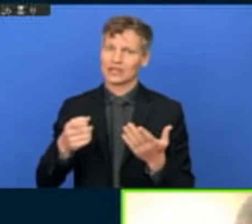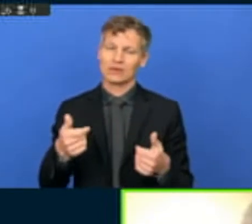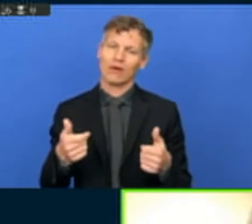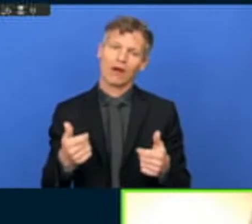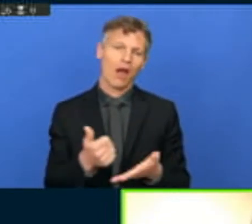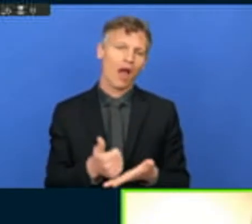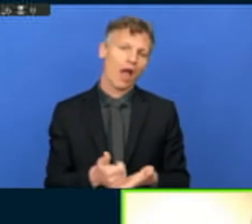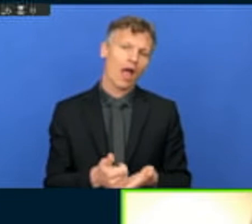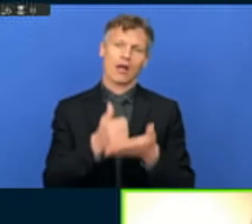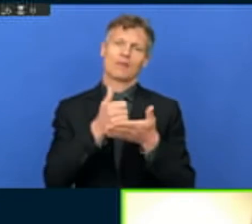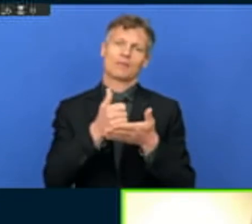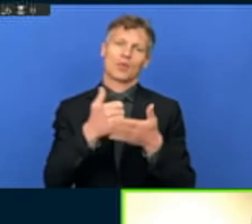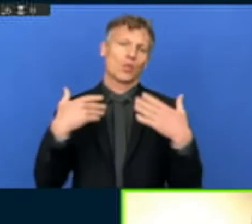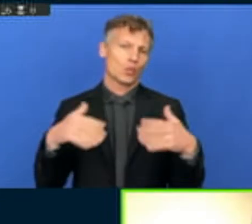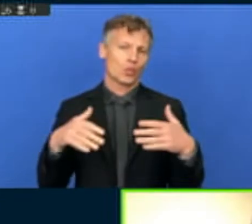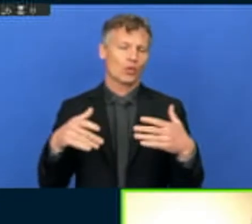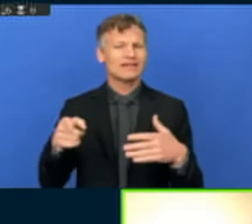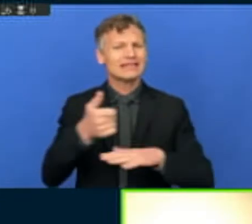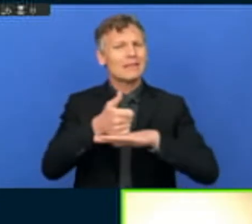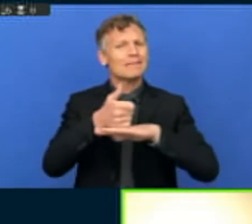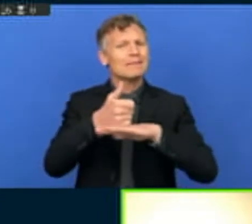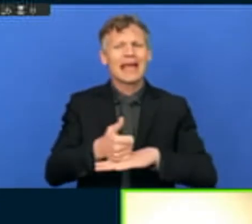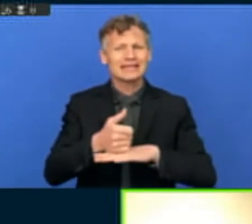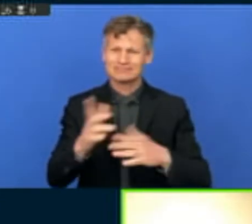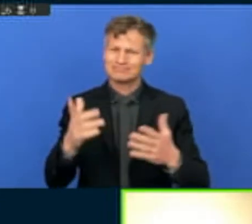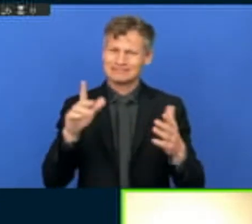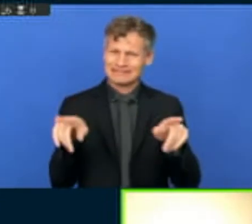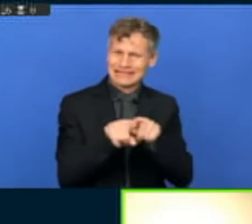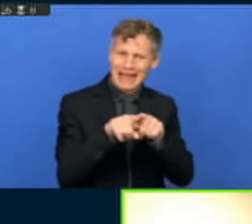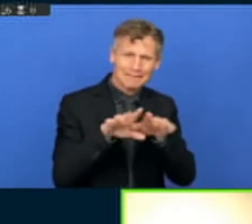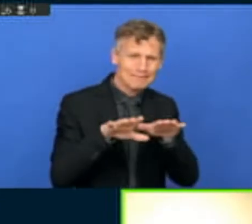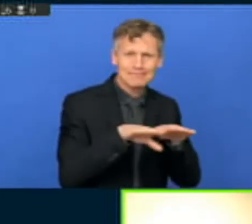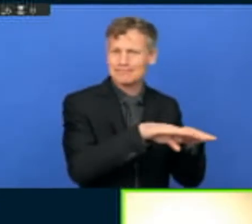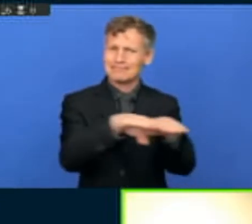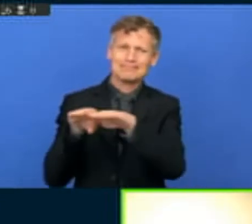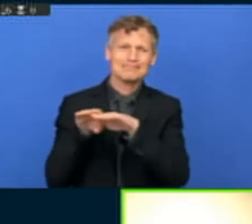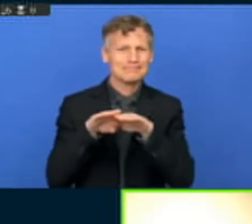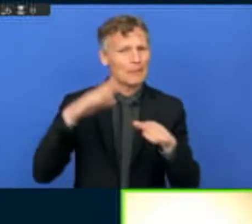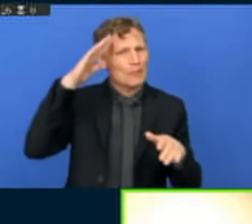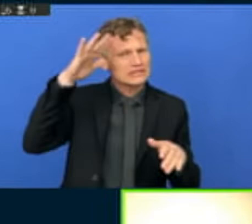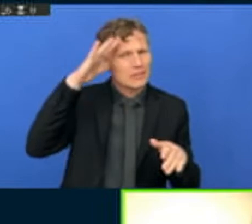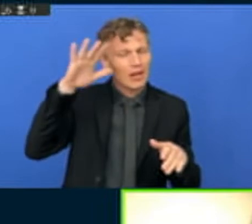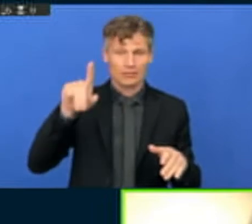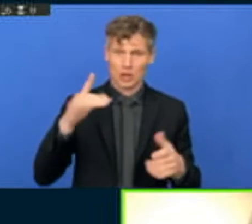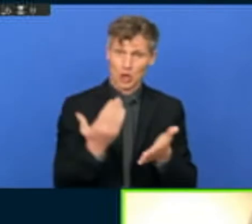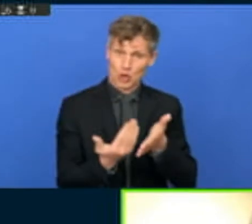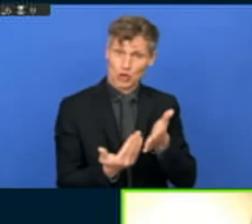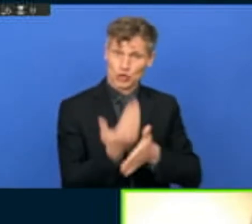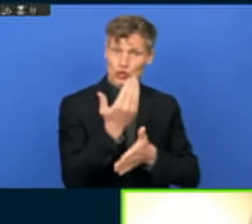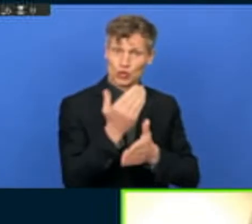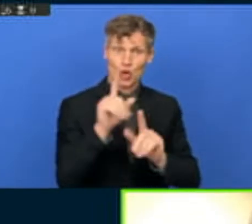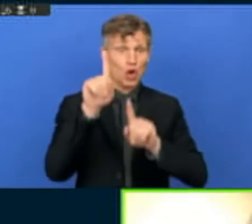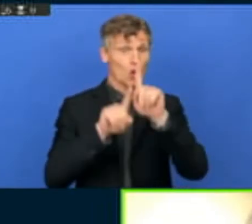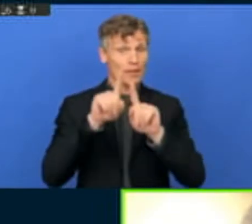agenda, because they're based on common principles. First, the new urban agenda identifies multi-level governance